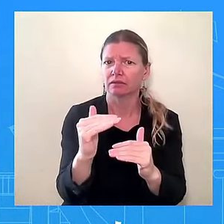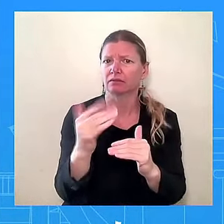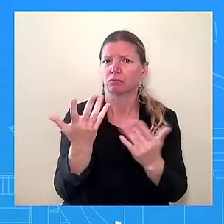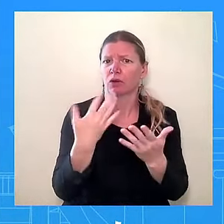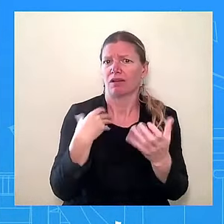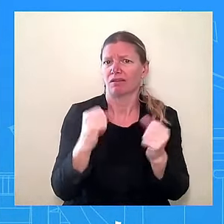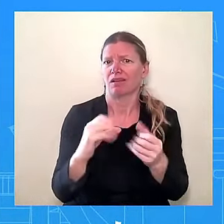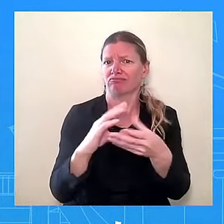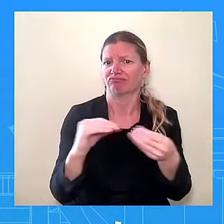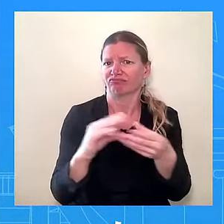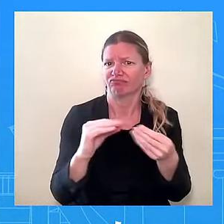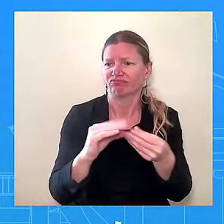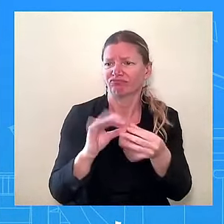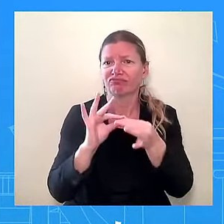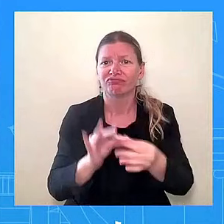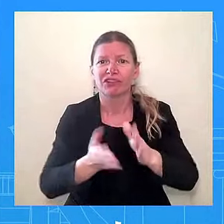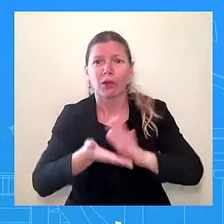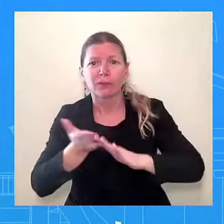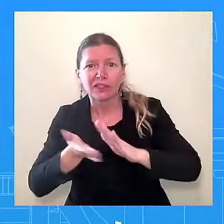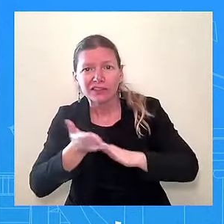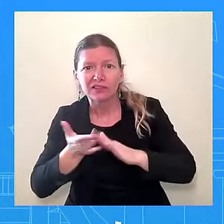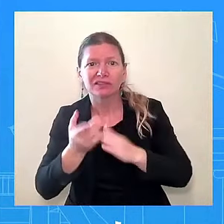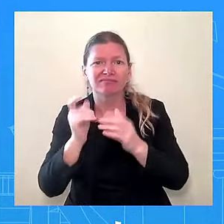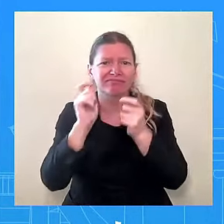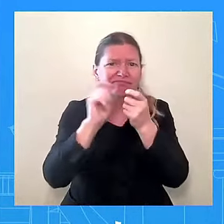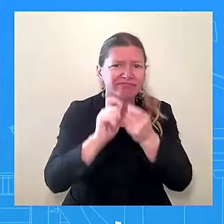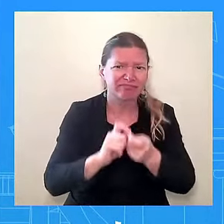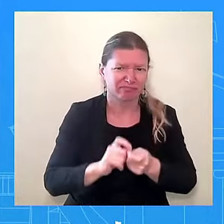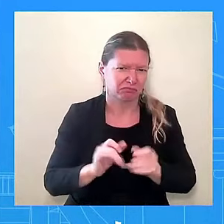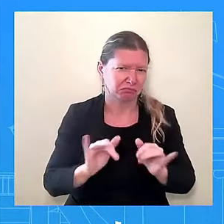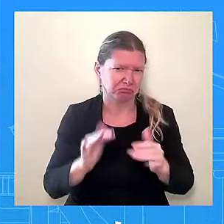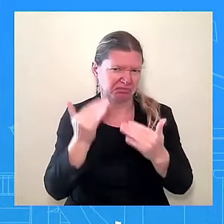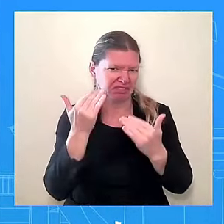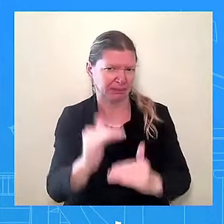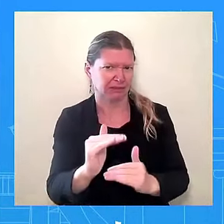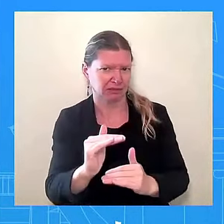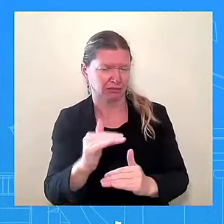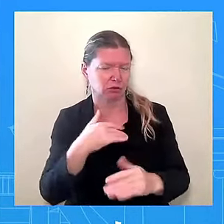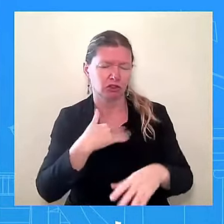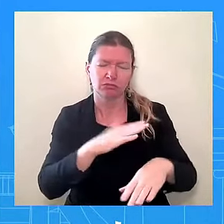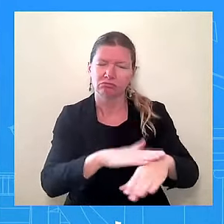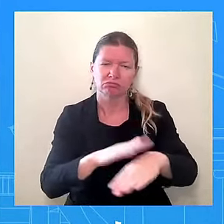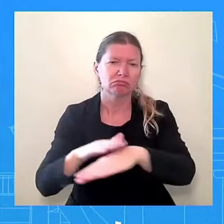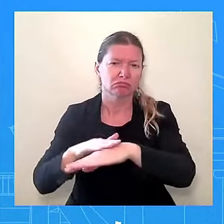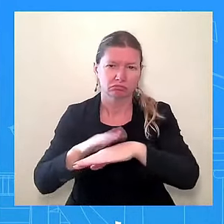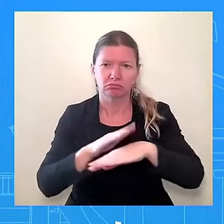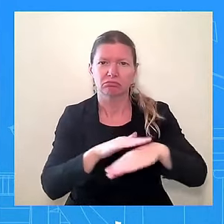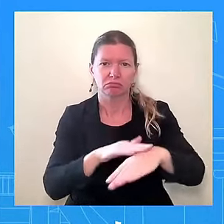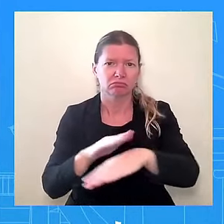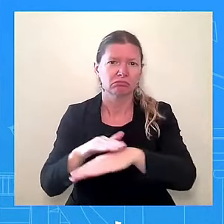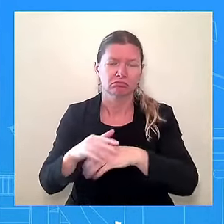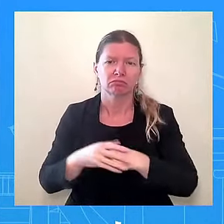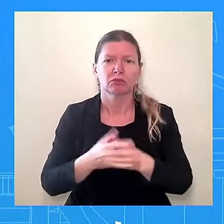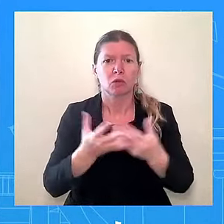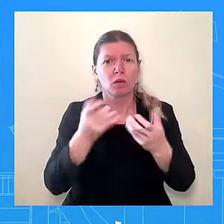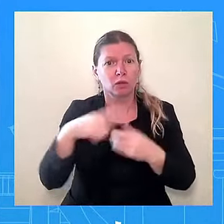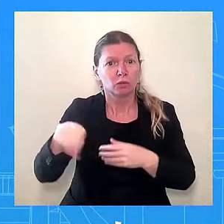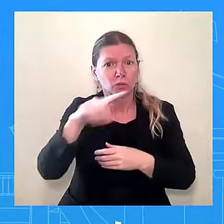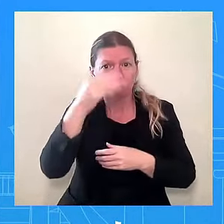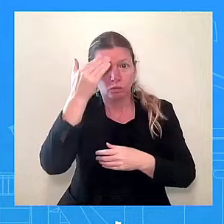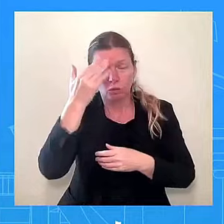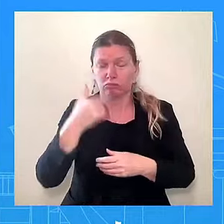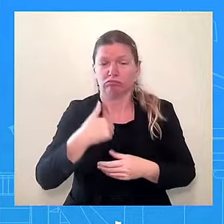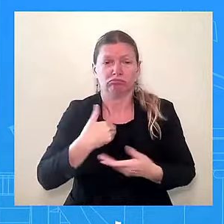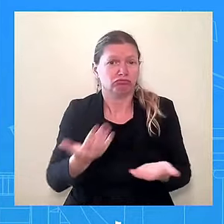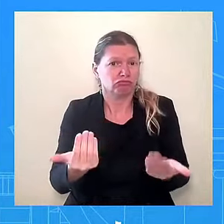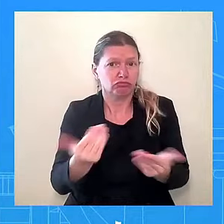as that is precursor, I just want to let you know I'm happy to take the questions. I don't know that you're going to like all the